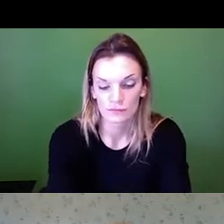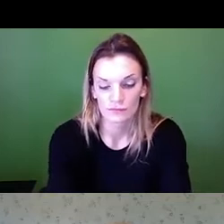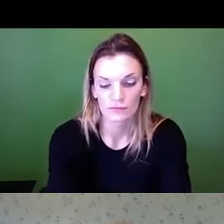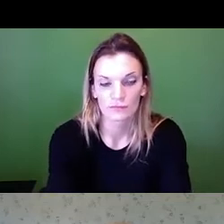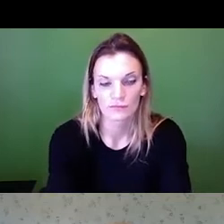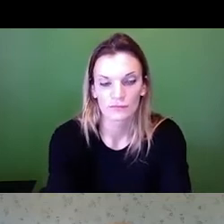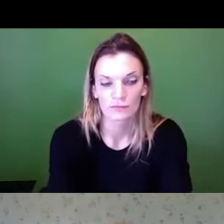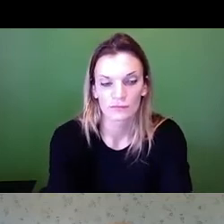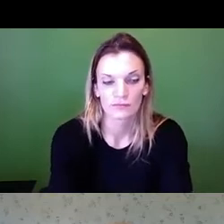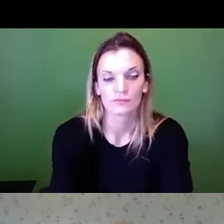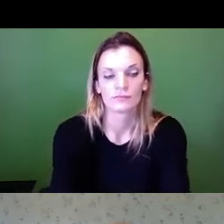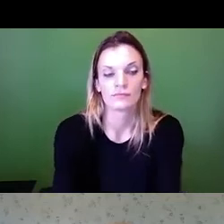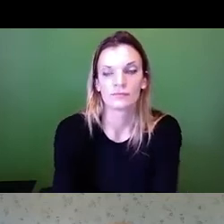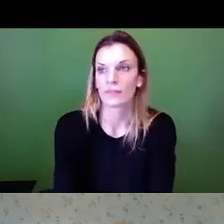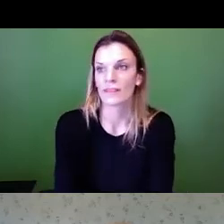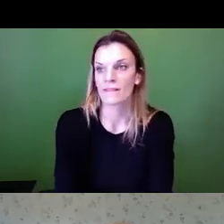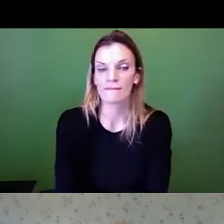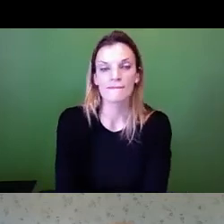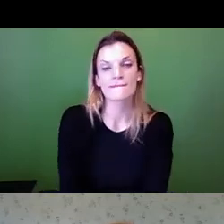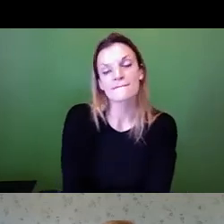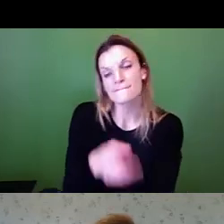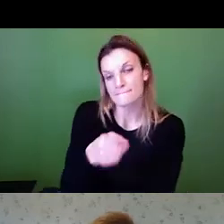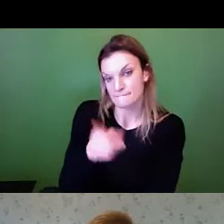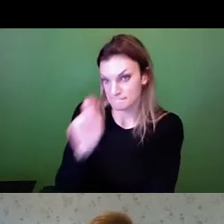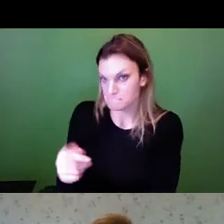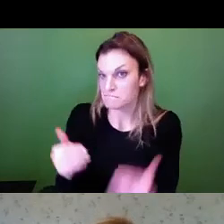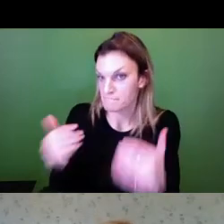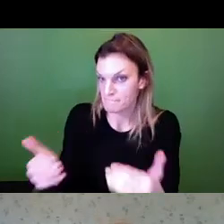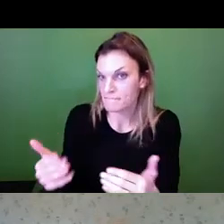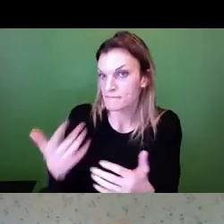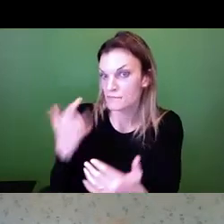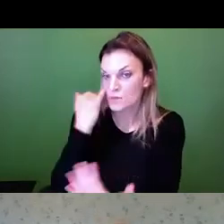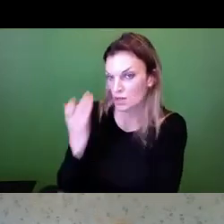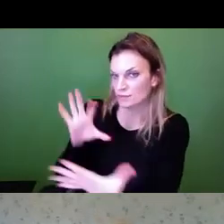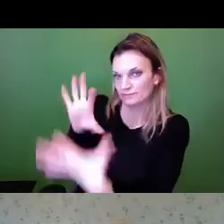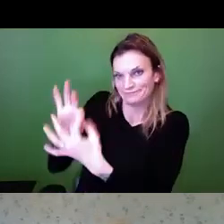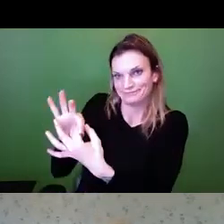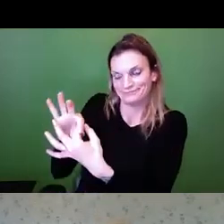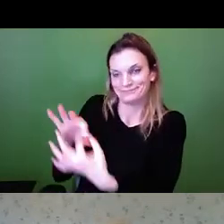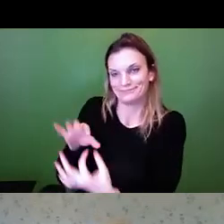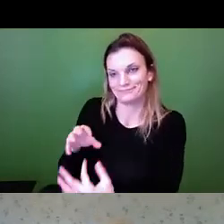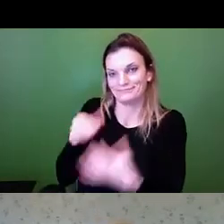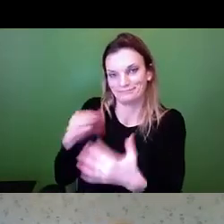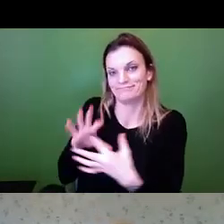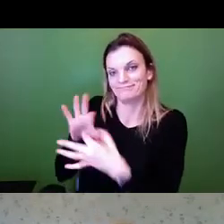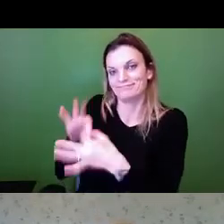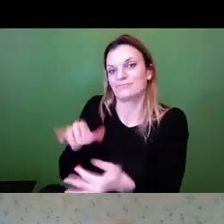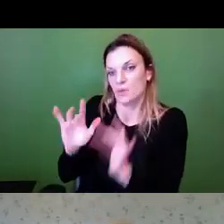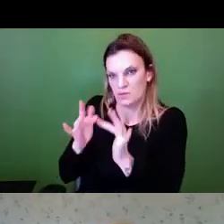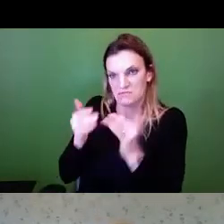So, yeah, you can subscribe on our website for our MIOSHA